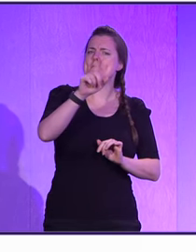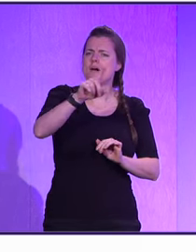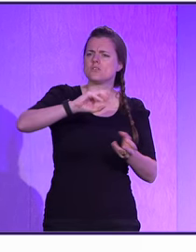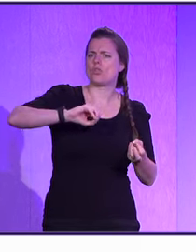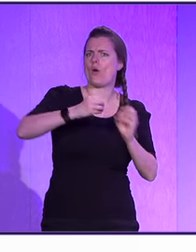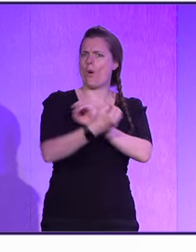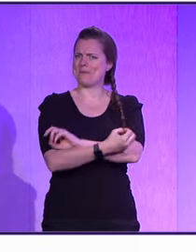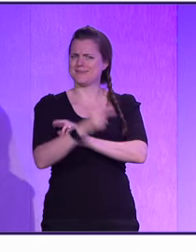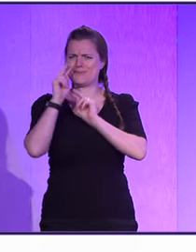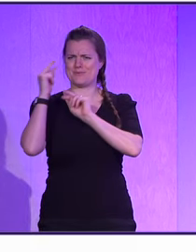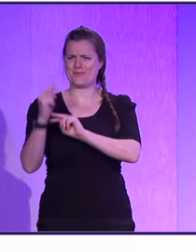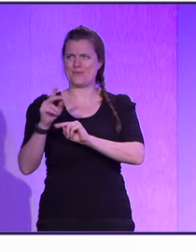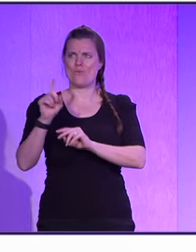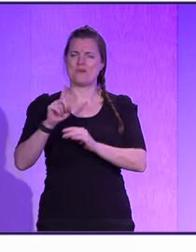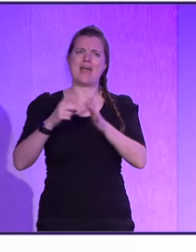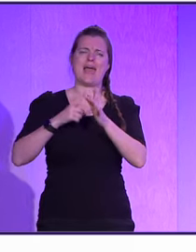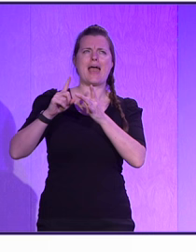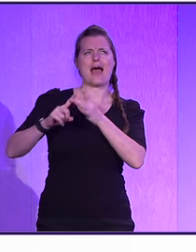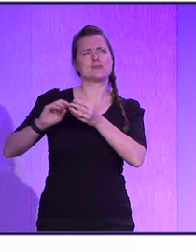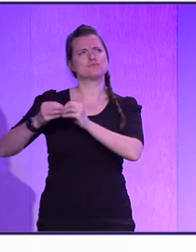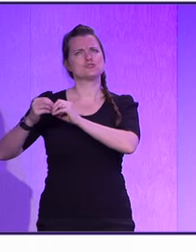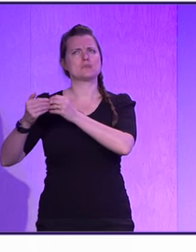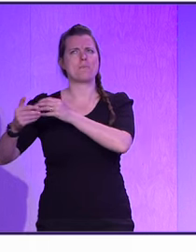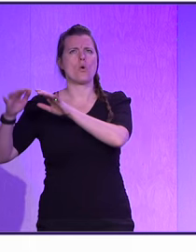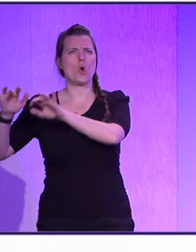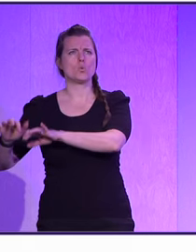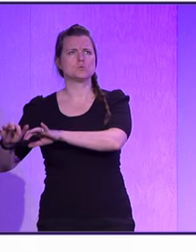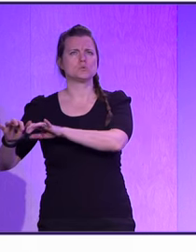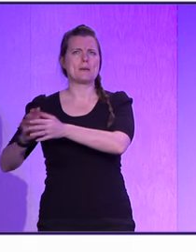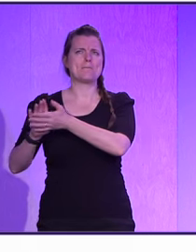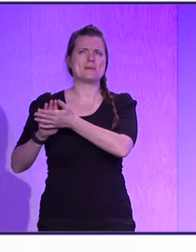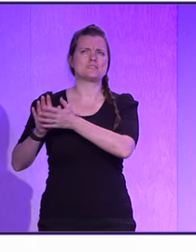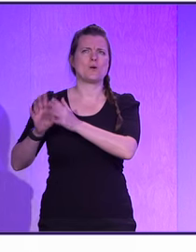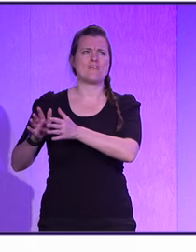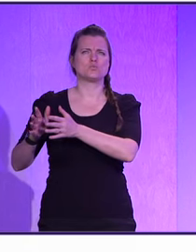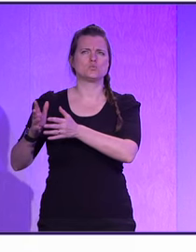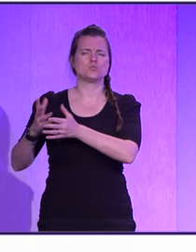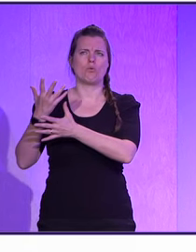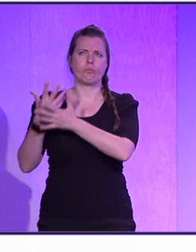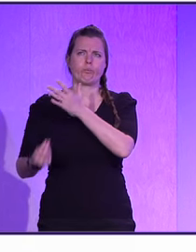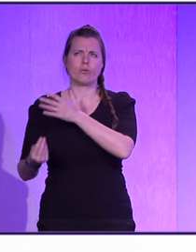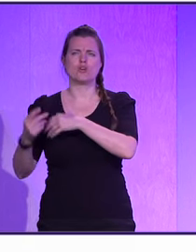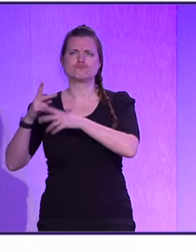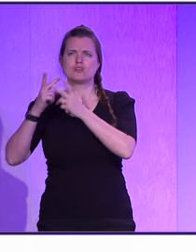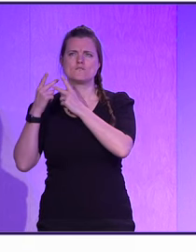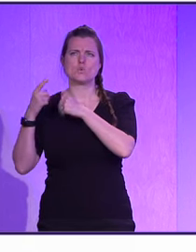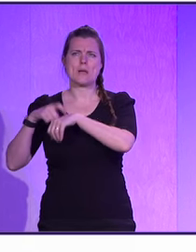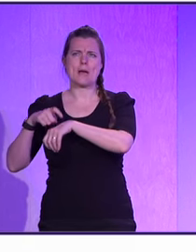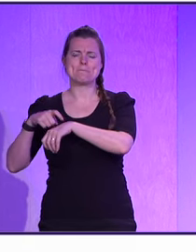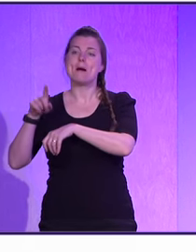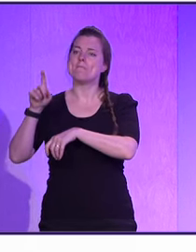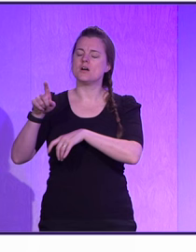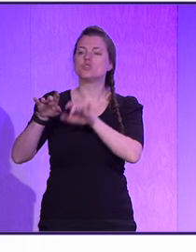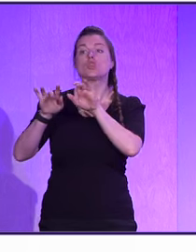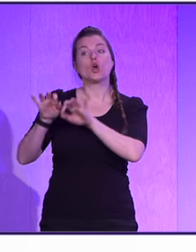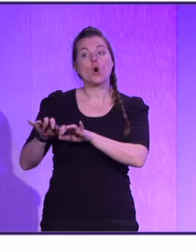There's a flip side to this is as the AI is producing more code, we have to spend more time in doing the review times. But as